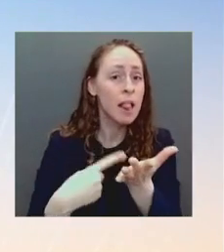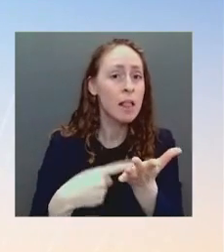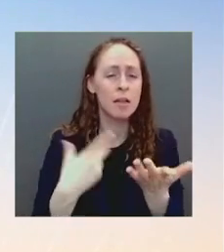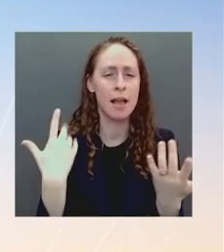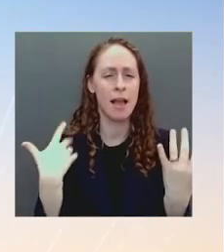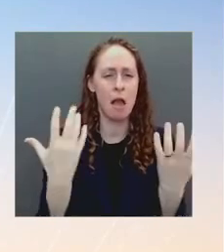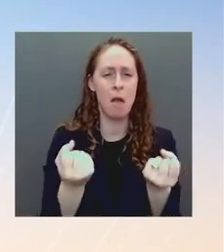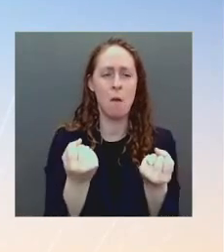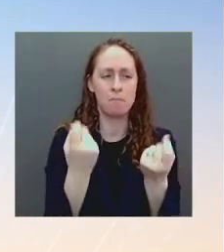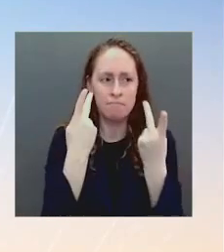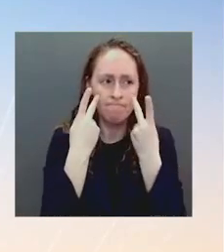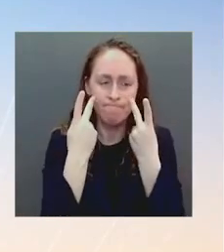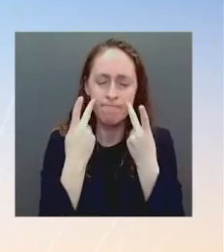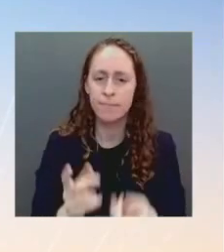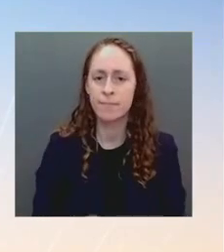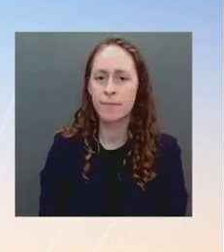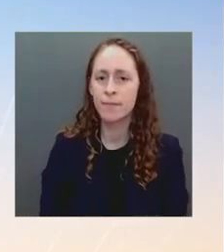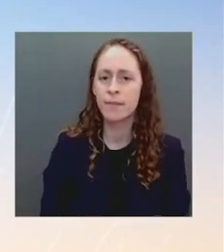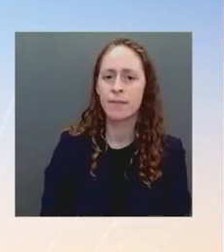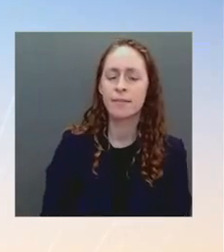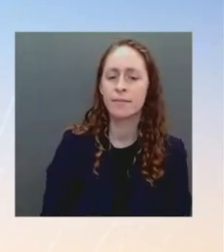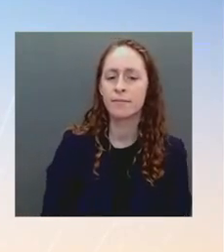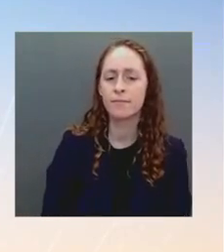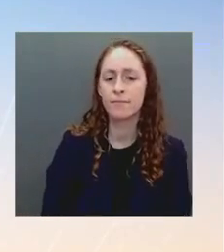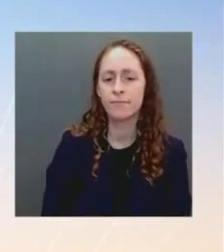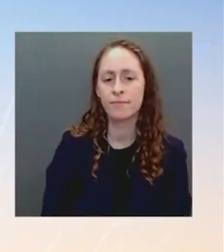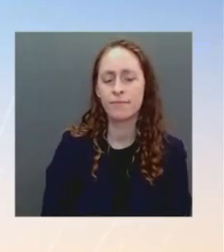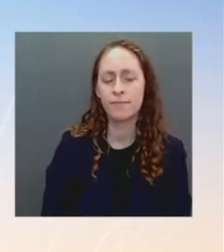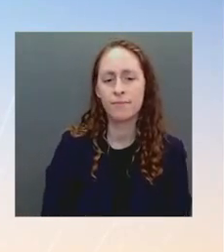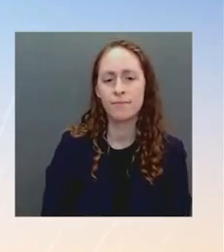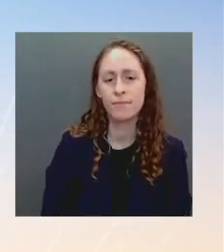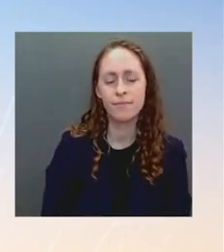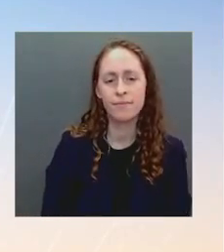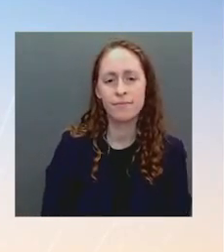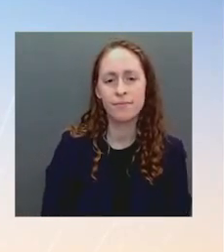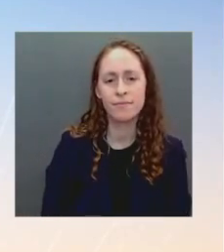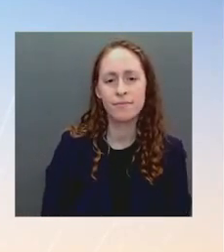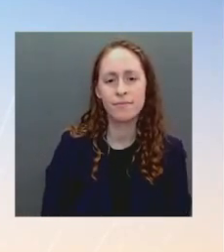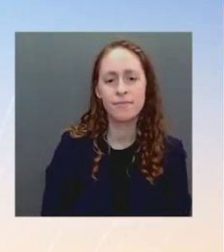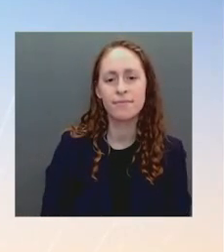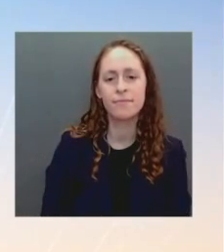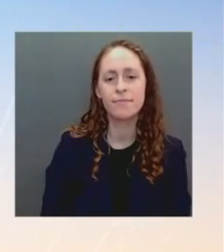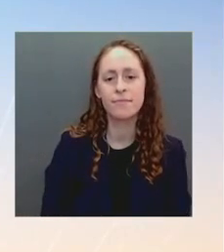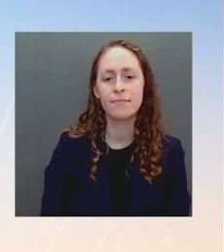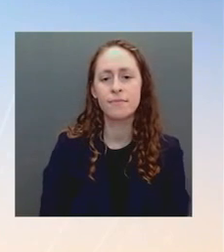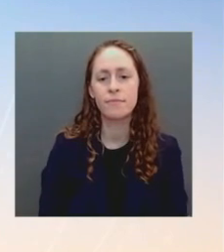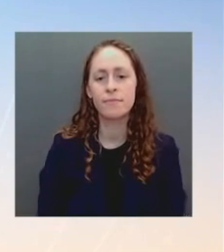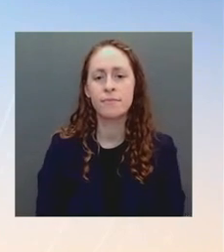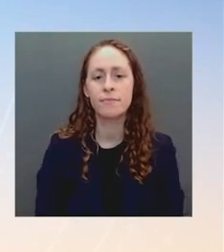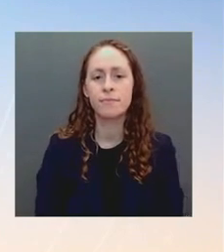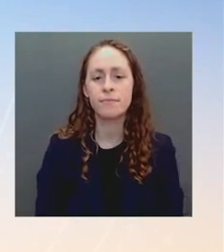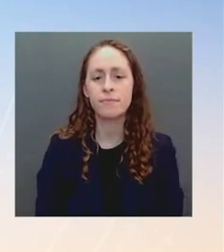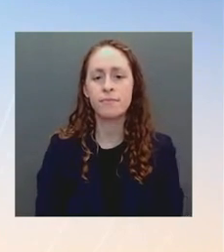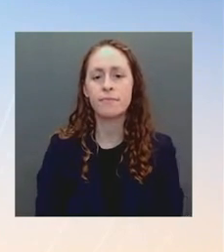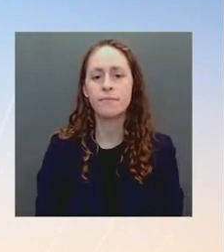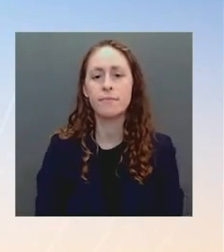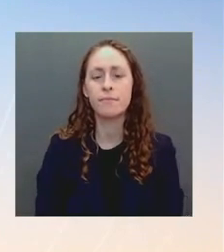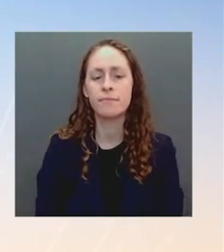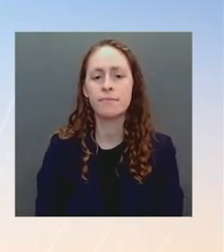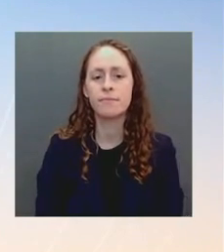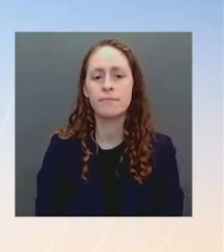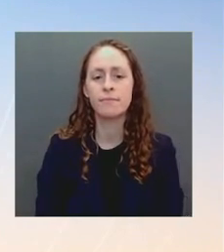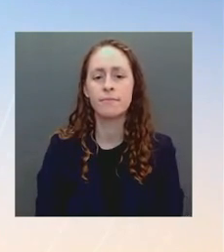president should sort of take NATO membership off the table for Ukraine and that it wasn't in U.S. interest to do that. Do you think that sort of